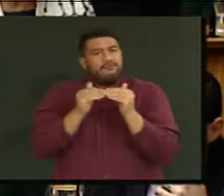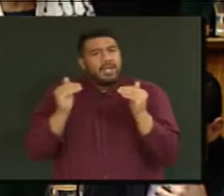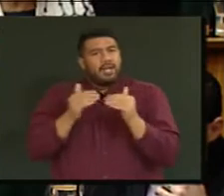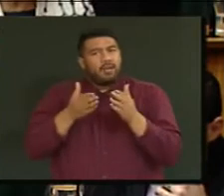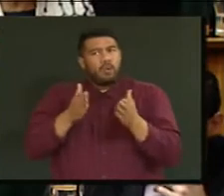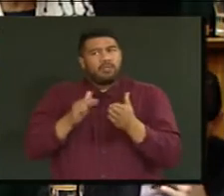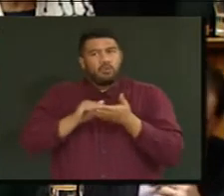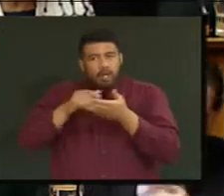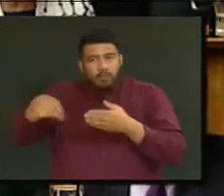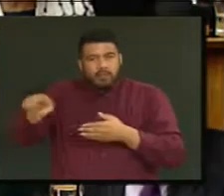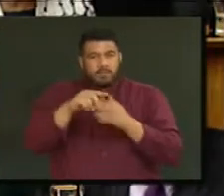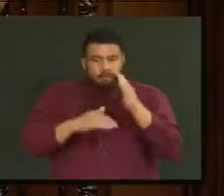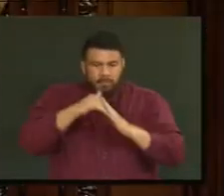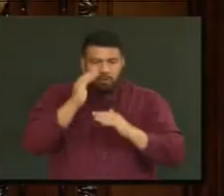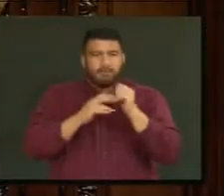their infrastructure.